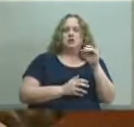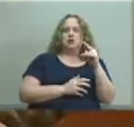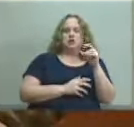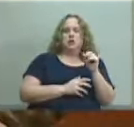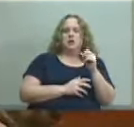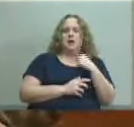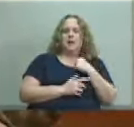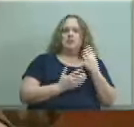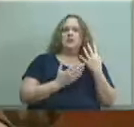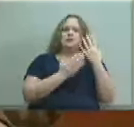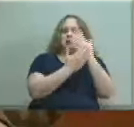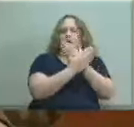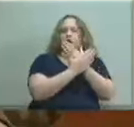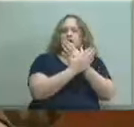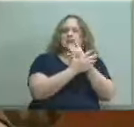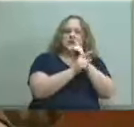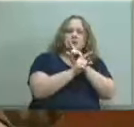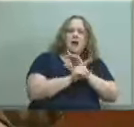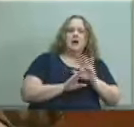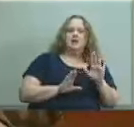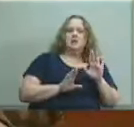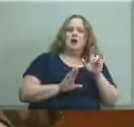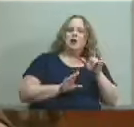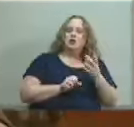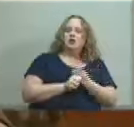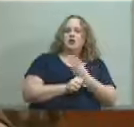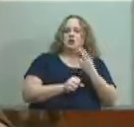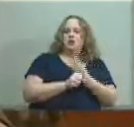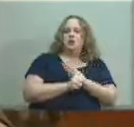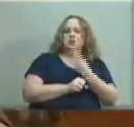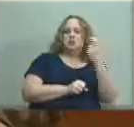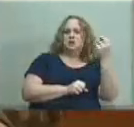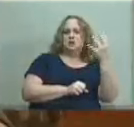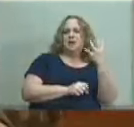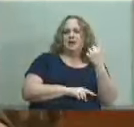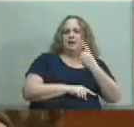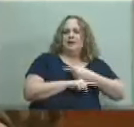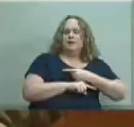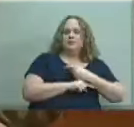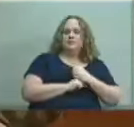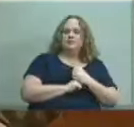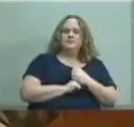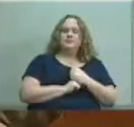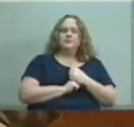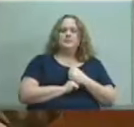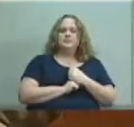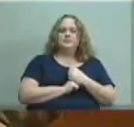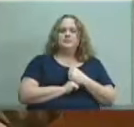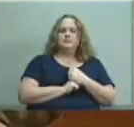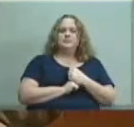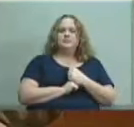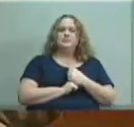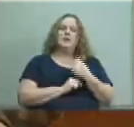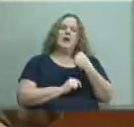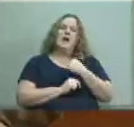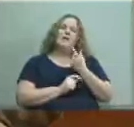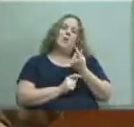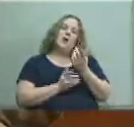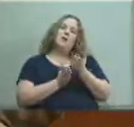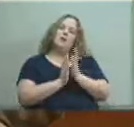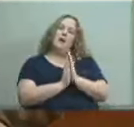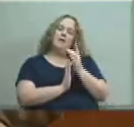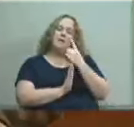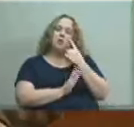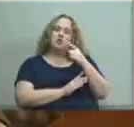almost enveloped in silence i sure could use a sunny day in closing i have one question and one request for you